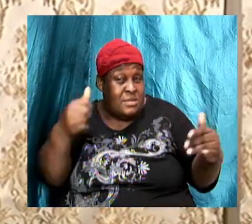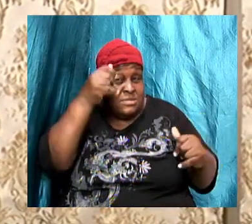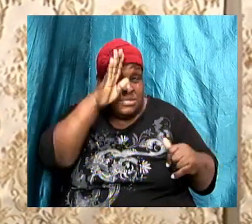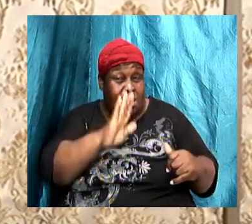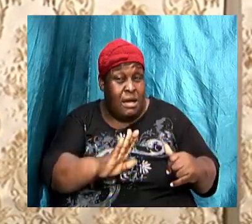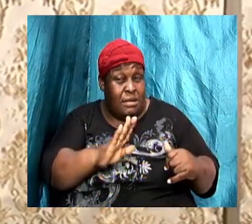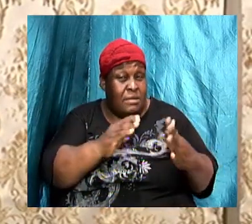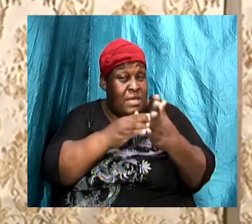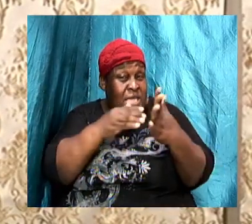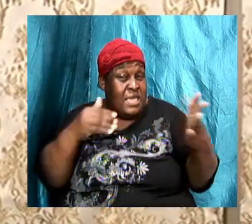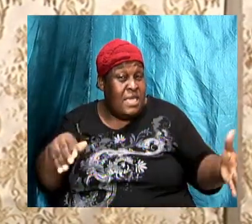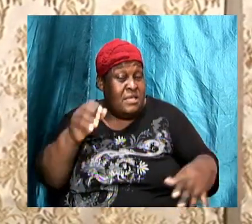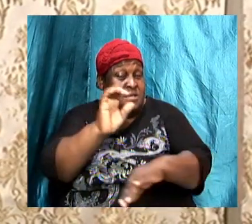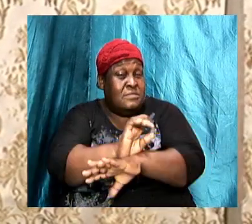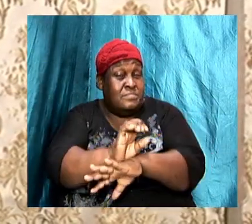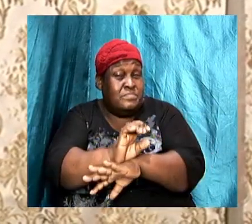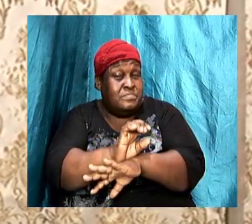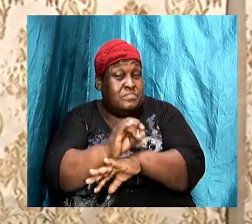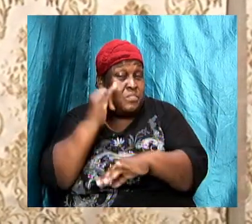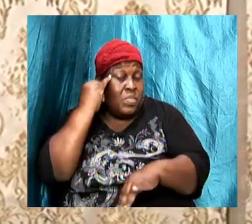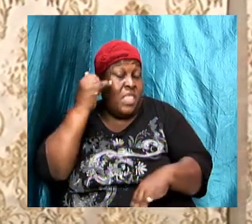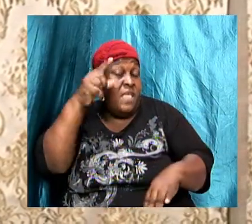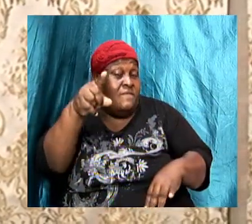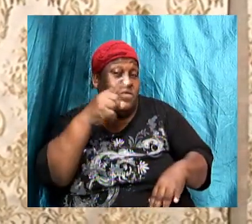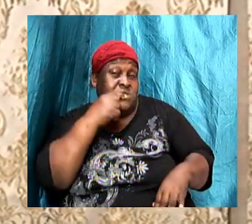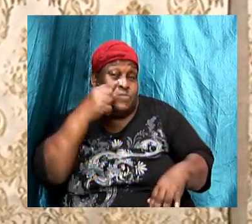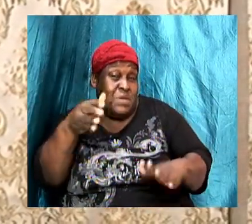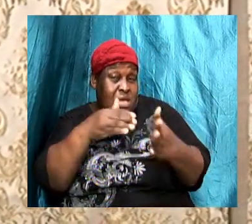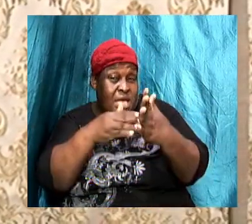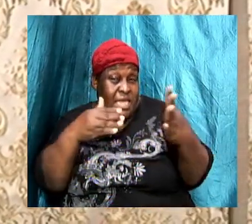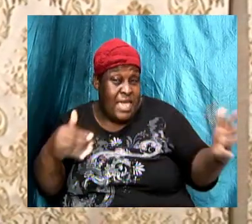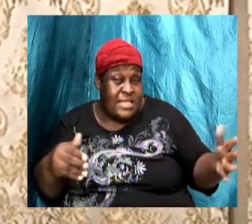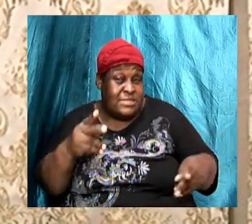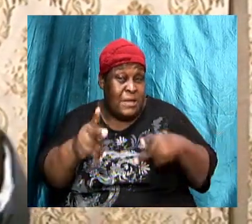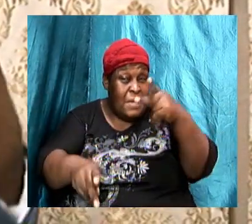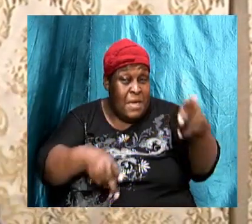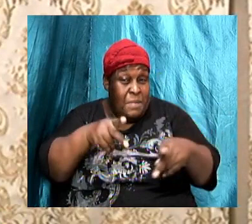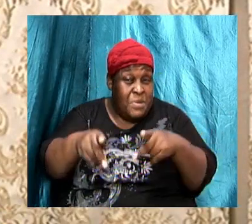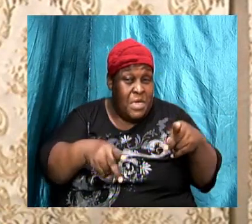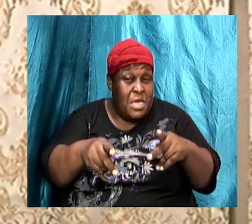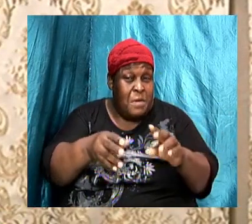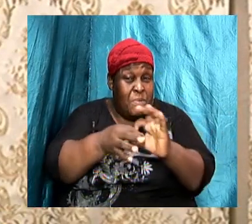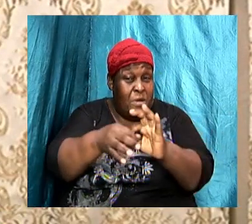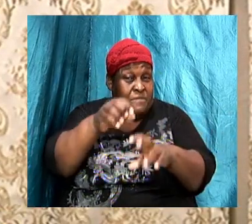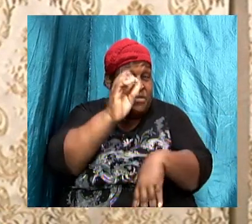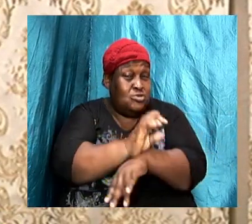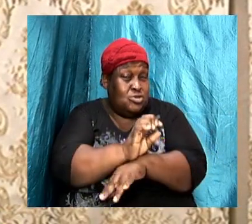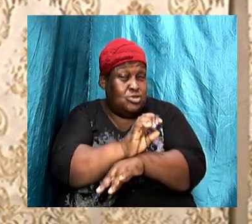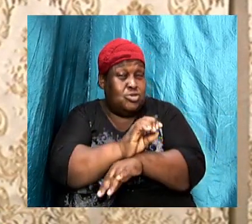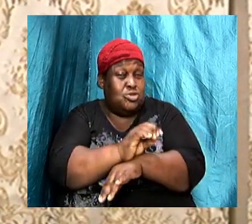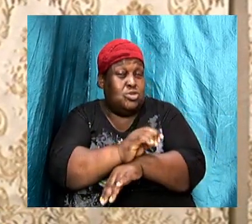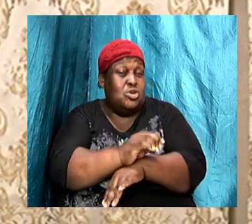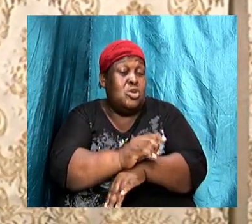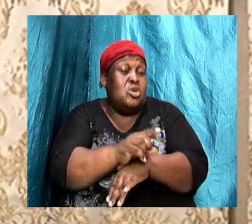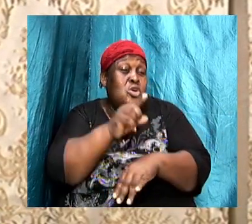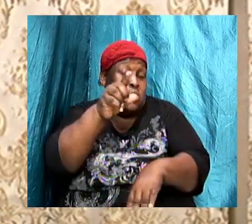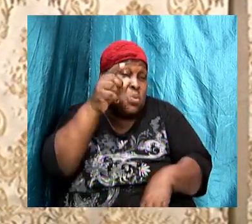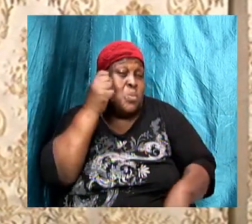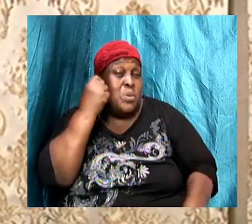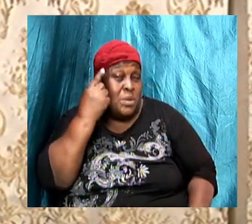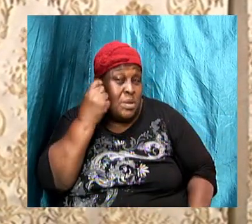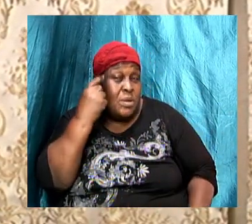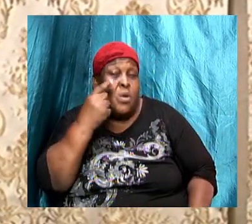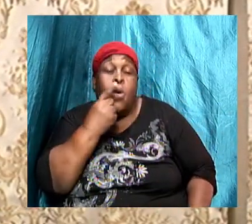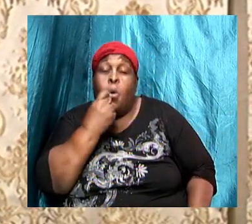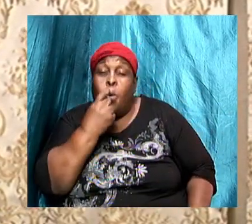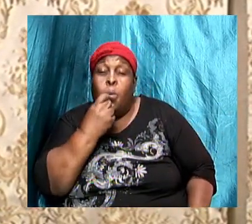the church. Because if you speak against the church, if you speak against the people that constitute the church, we need to understand who